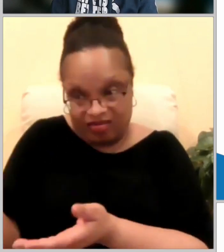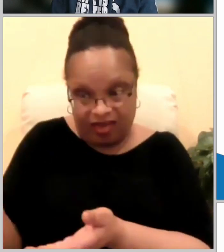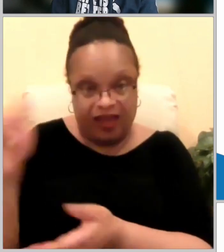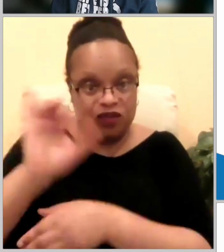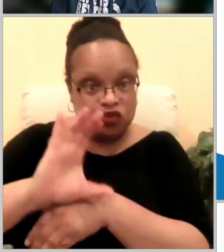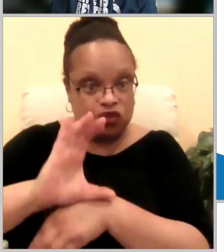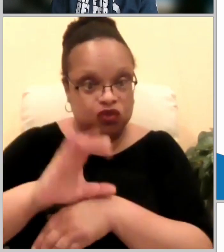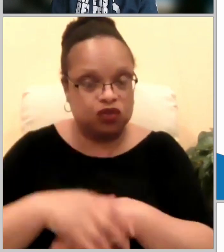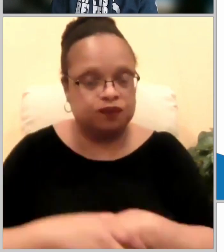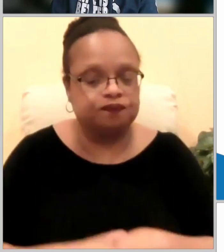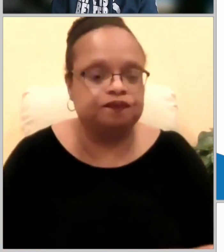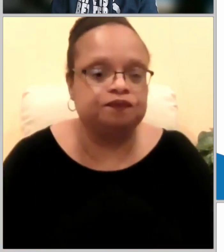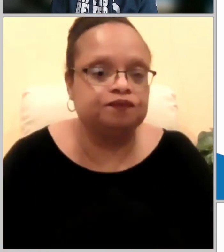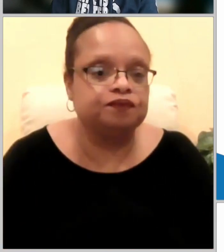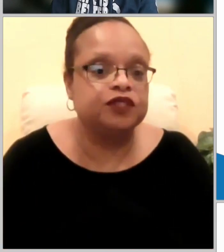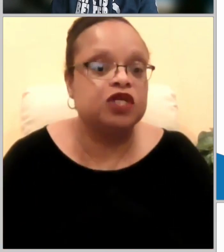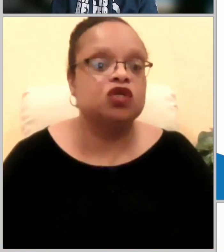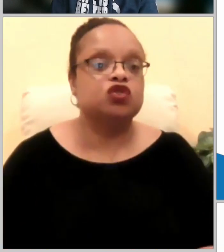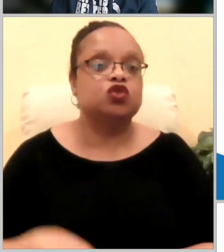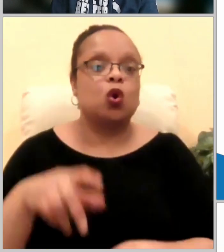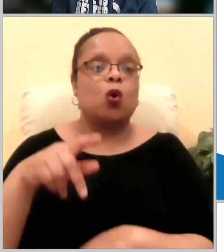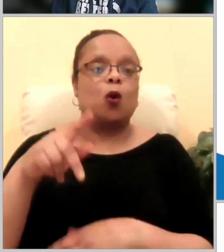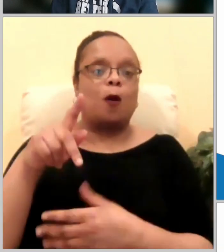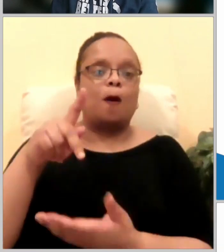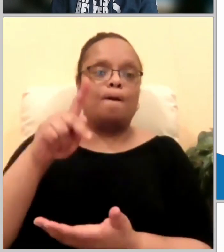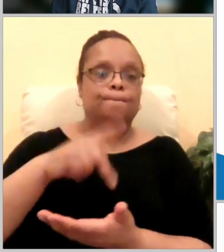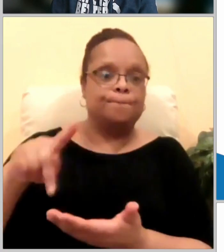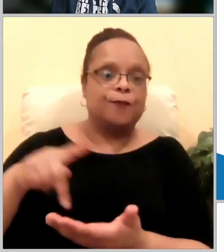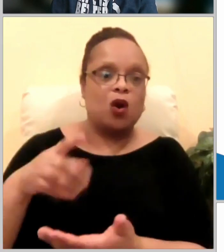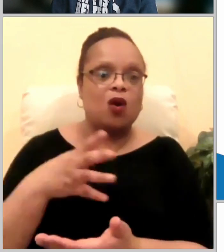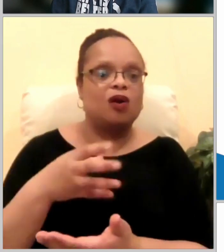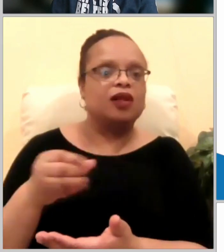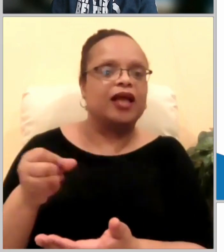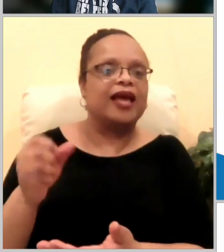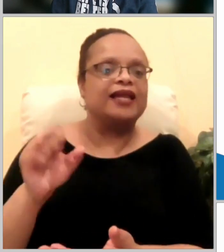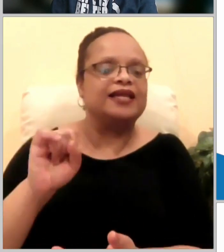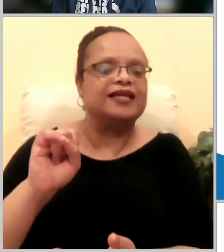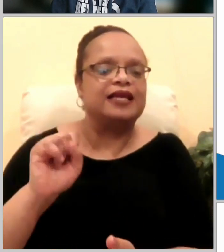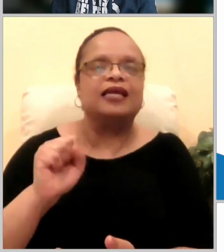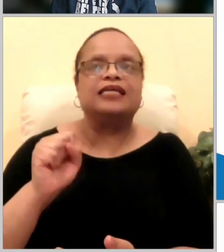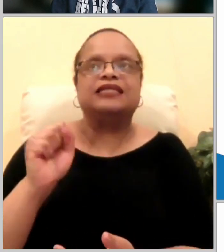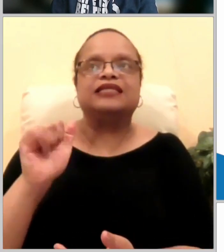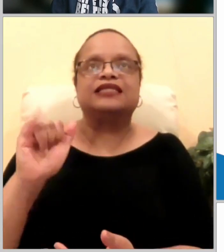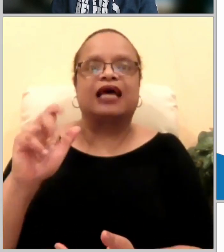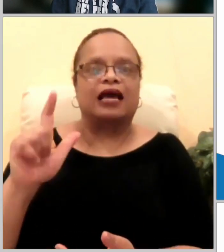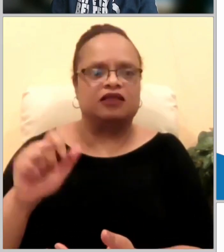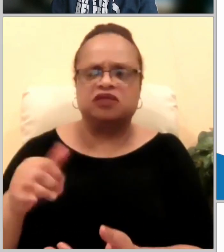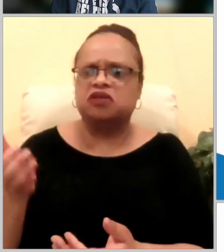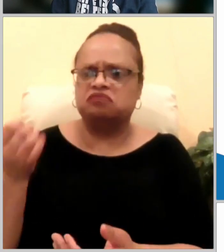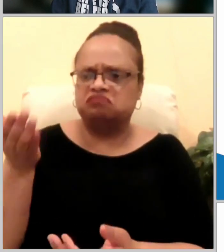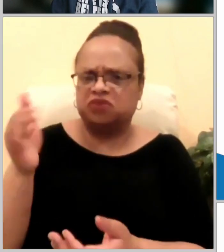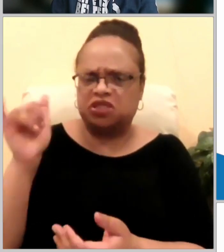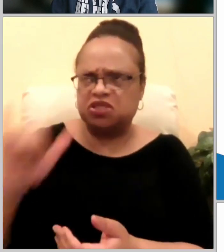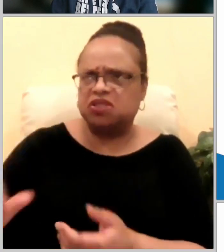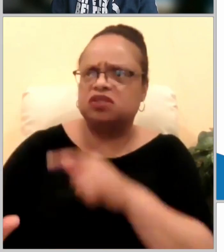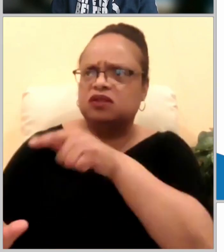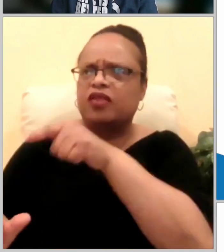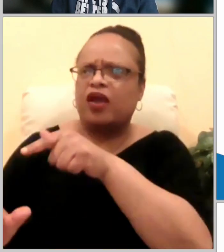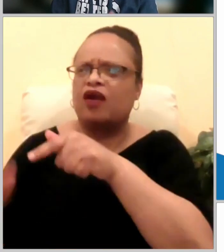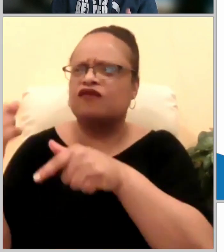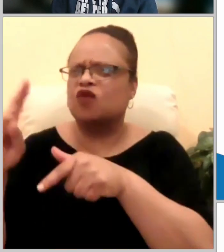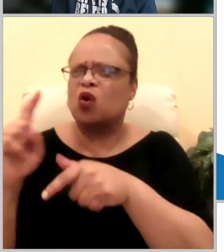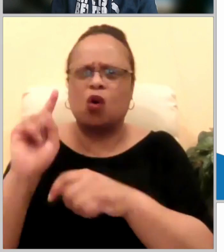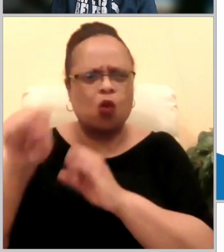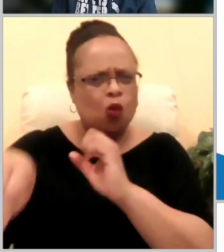church in knowledge and wisdom what a great example of matthew 28 28 verse 20 where jesus